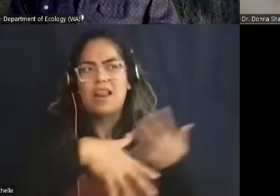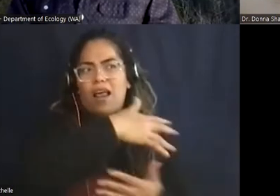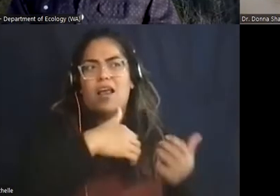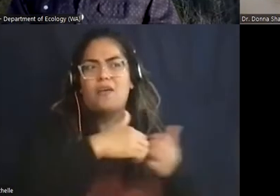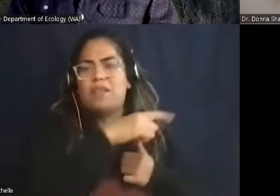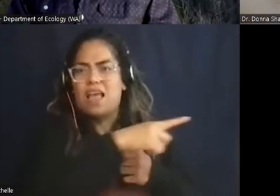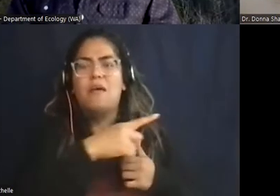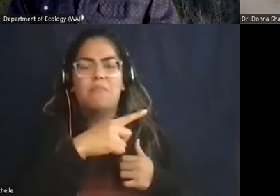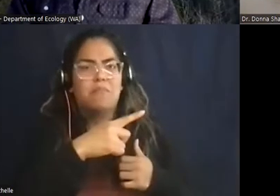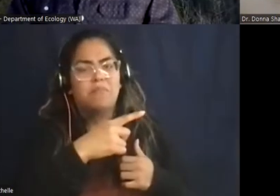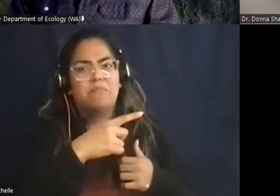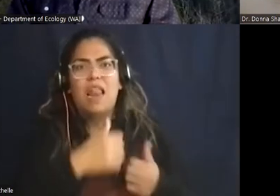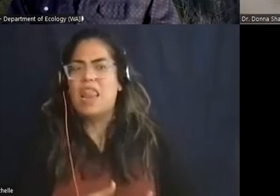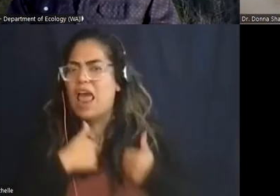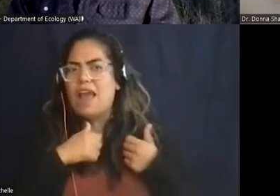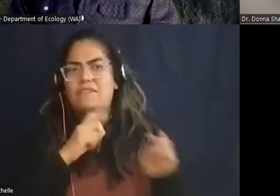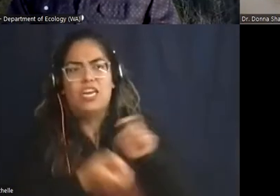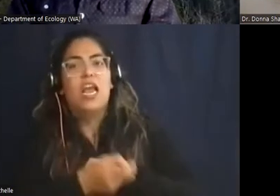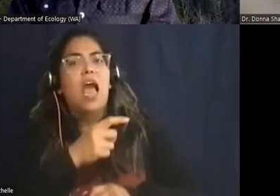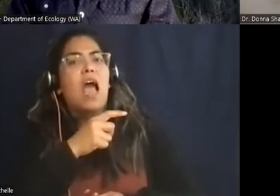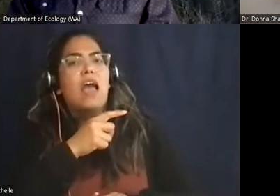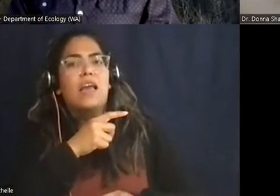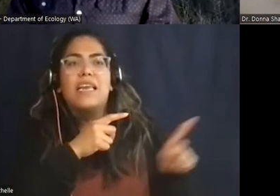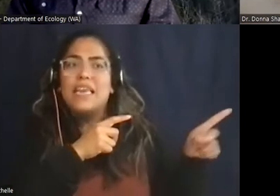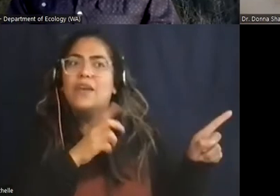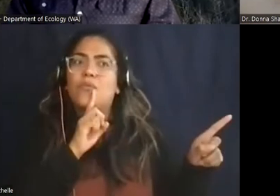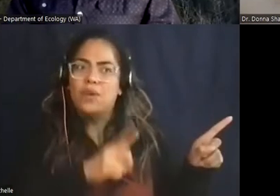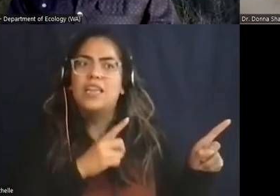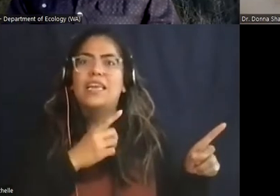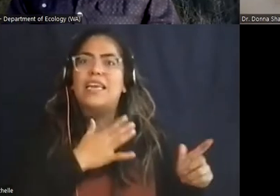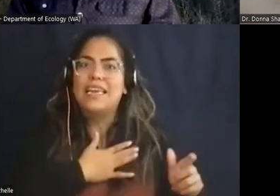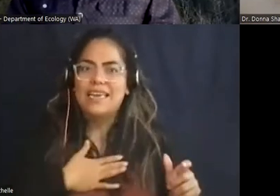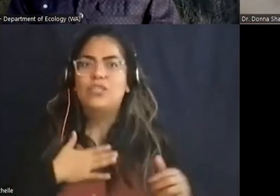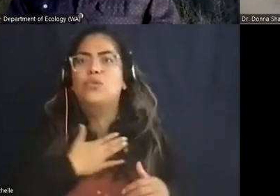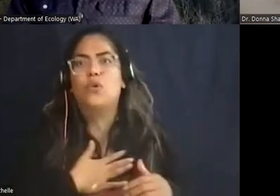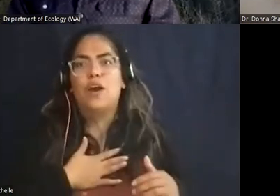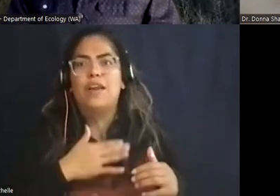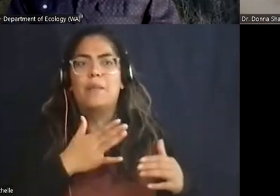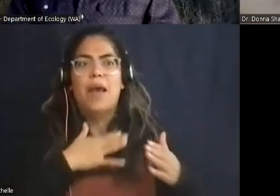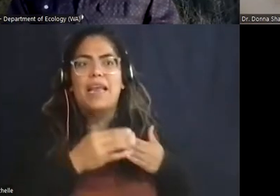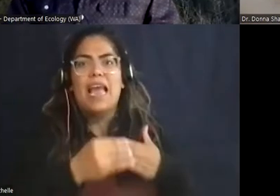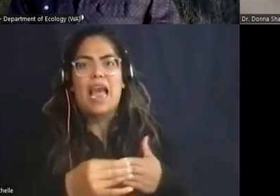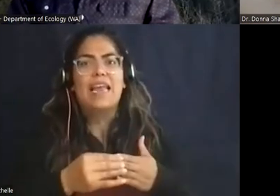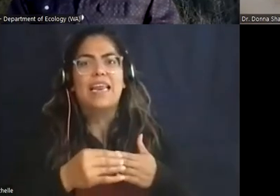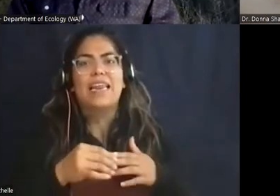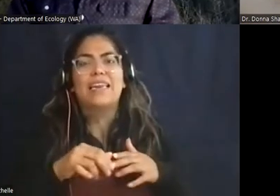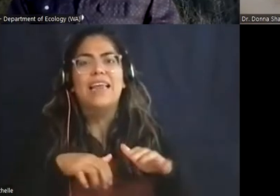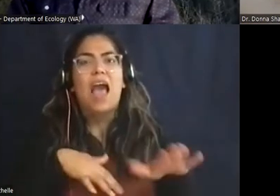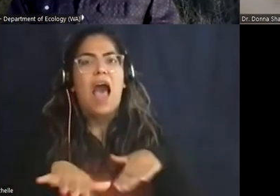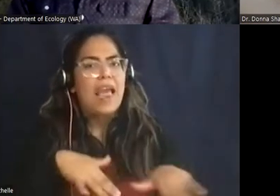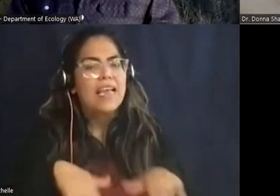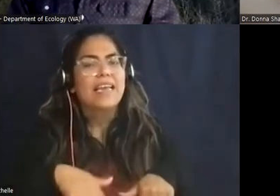him i had never really he was he really enjoyed my guided hike and he gave me feedback and that kind of like feedback